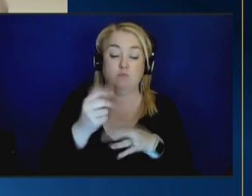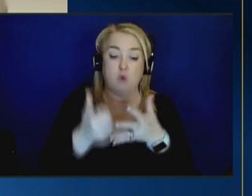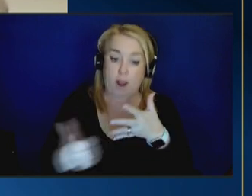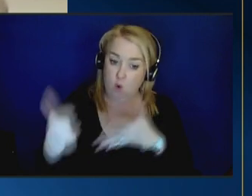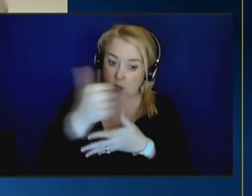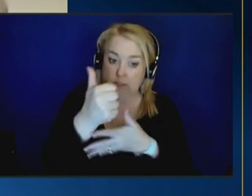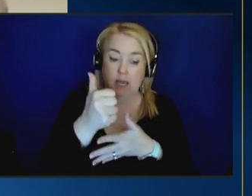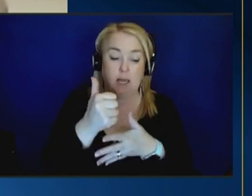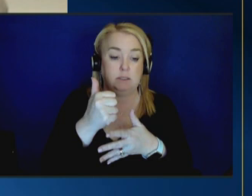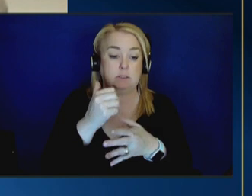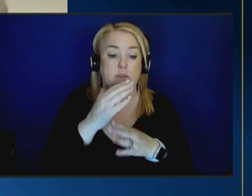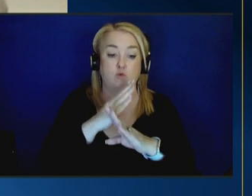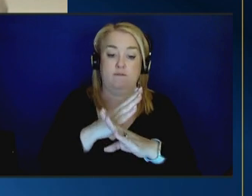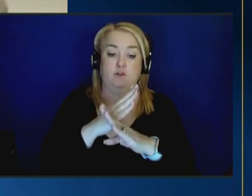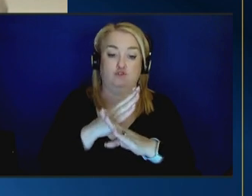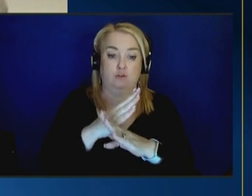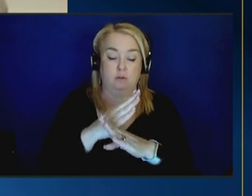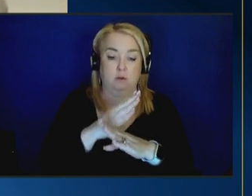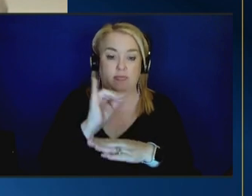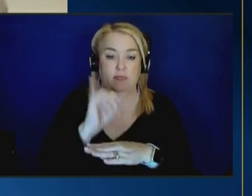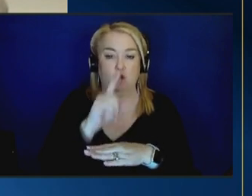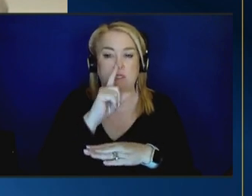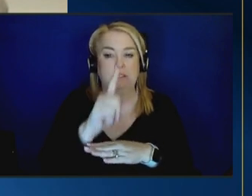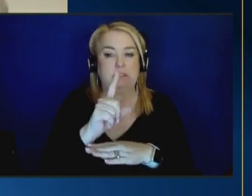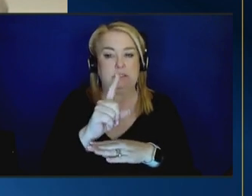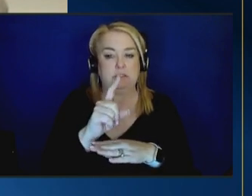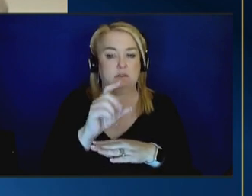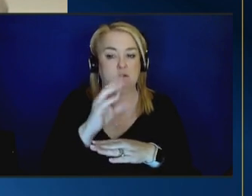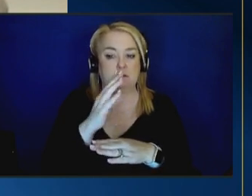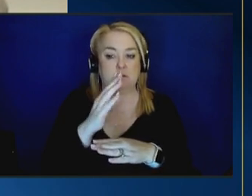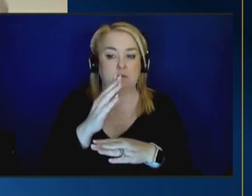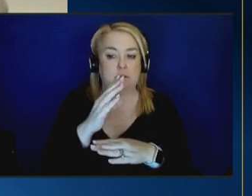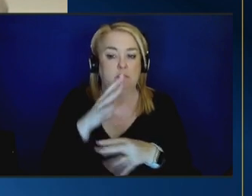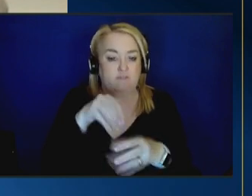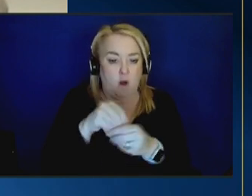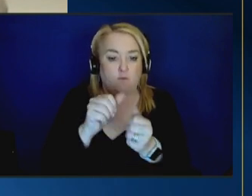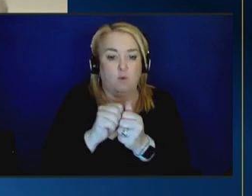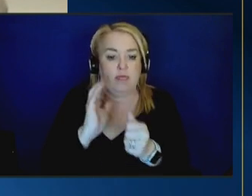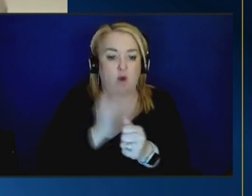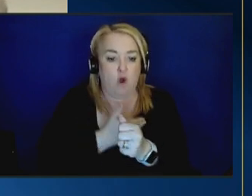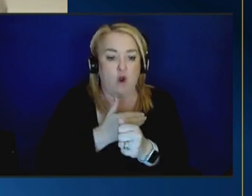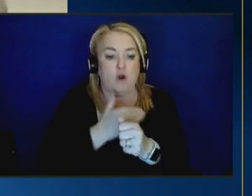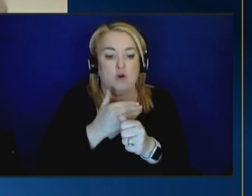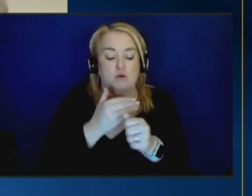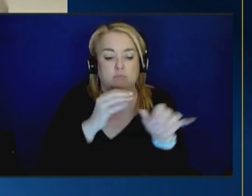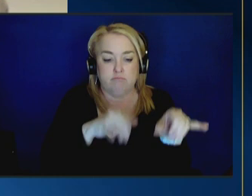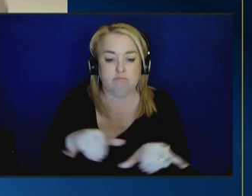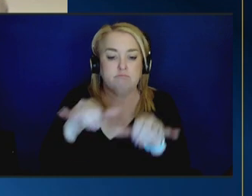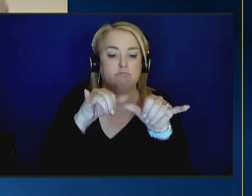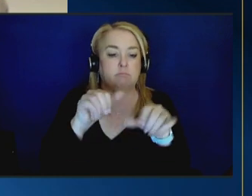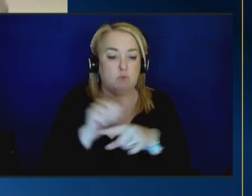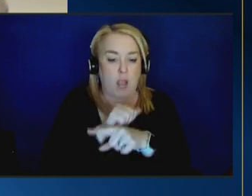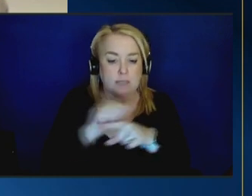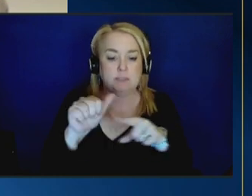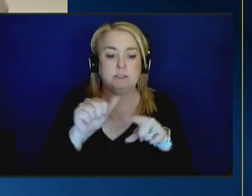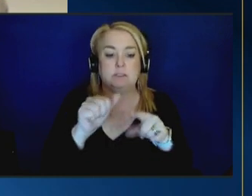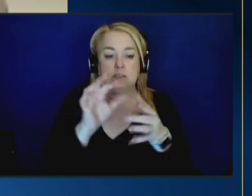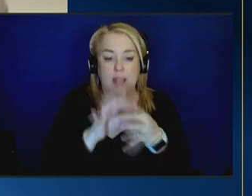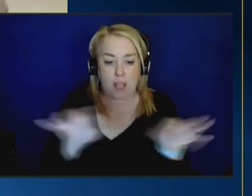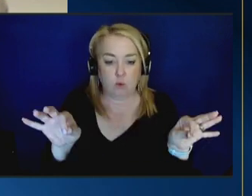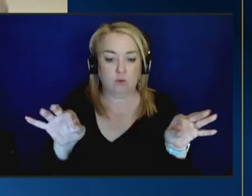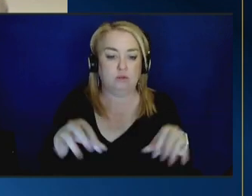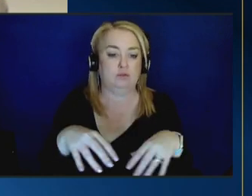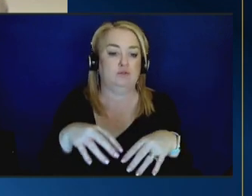that's encoded in our practices our traditional practices and our language and our extended family network um